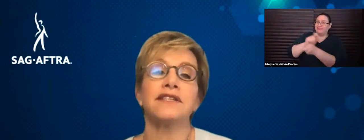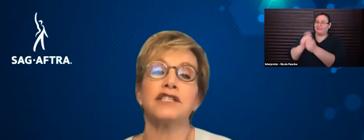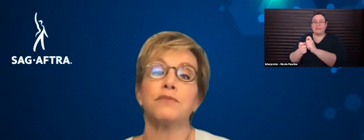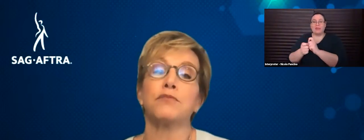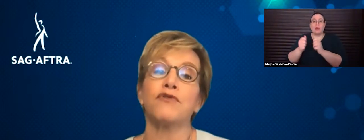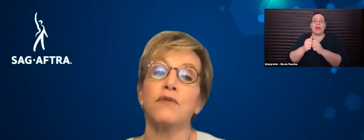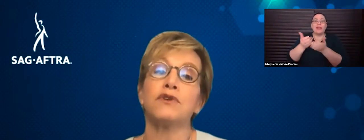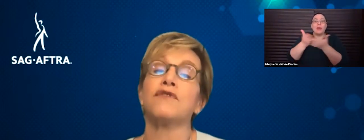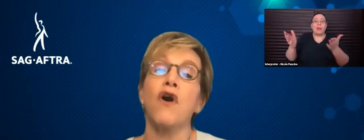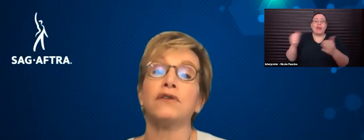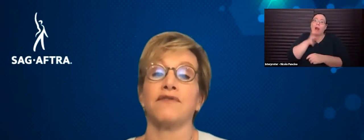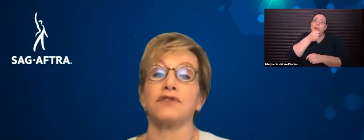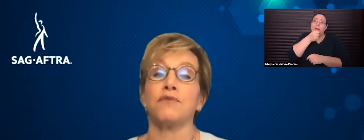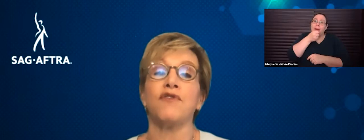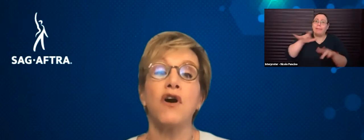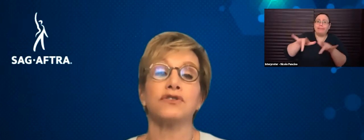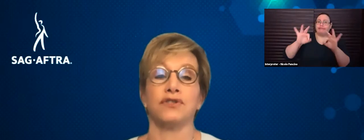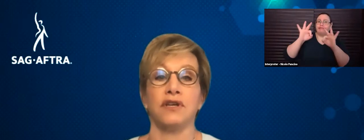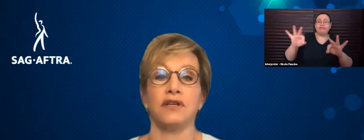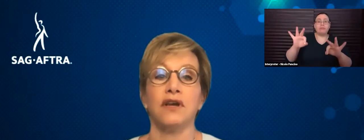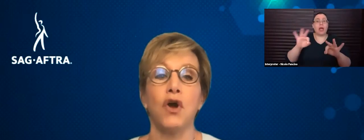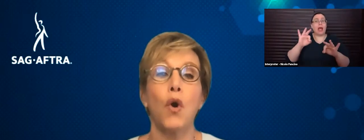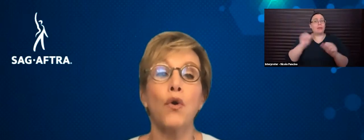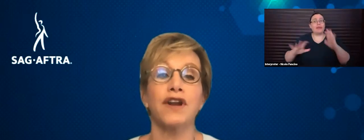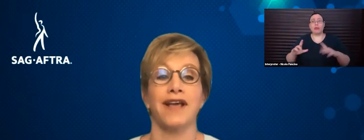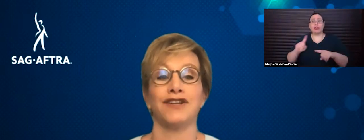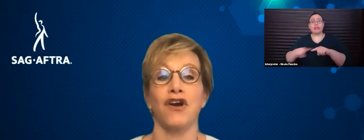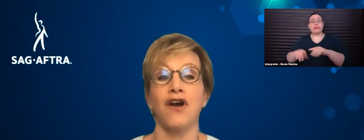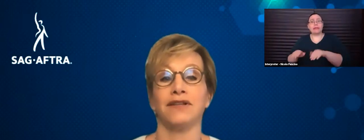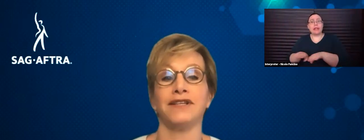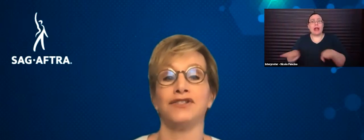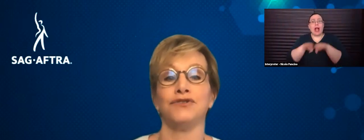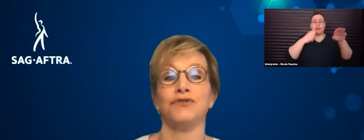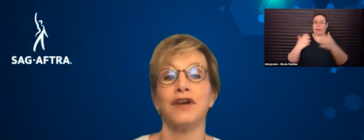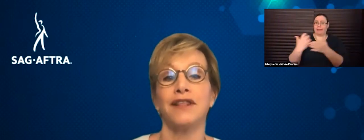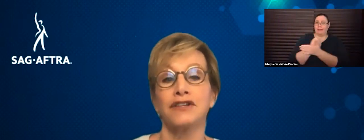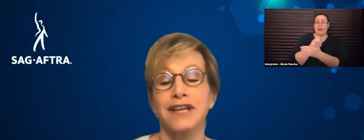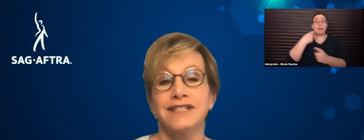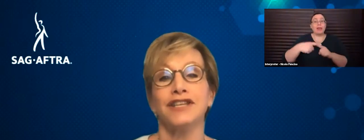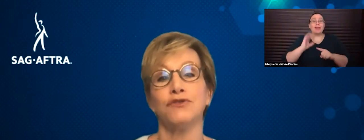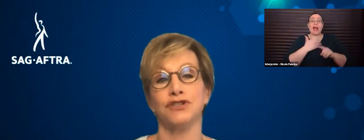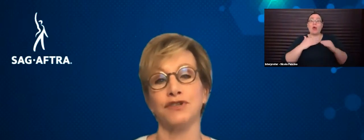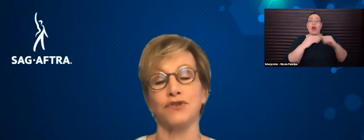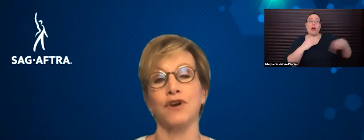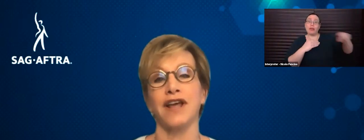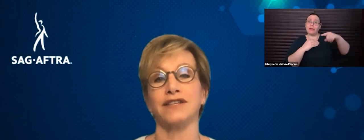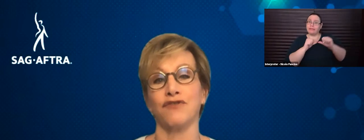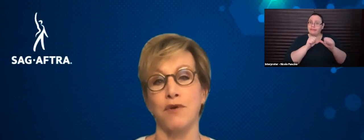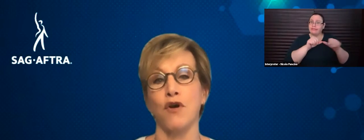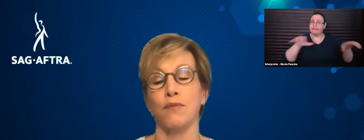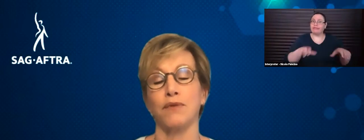that's accessible to performers of all levels. And we've also seen organizing our colleagues do there to continue to do this